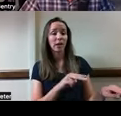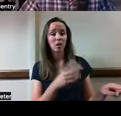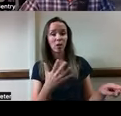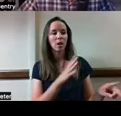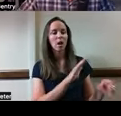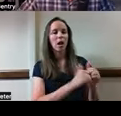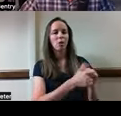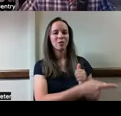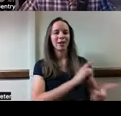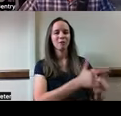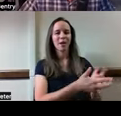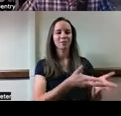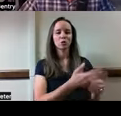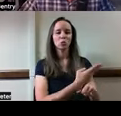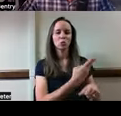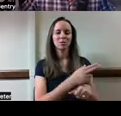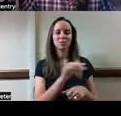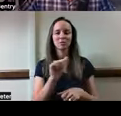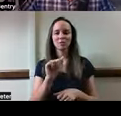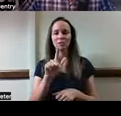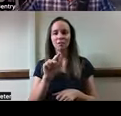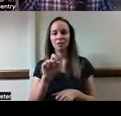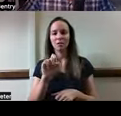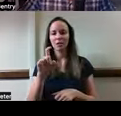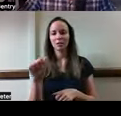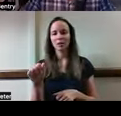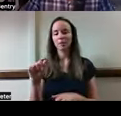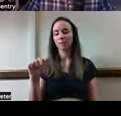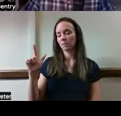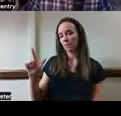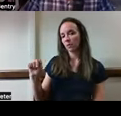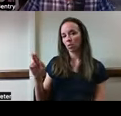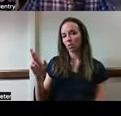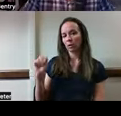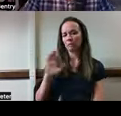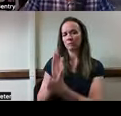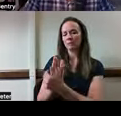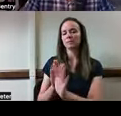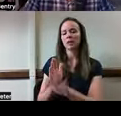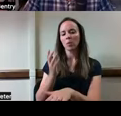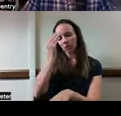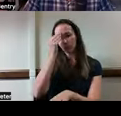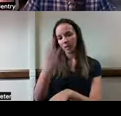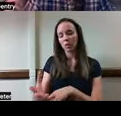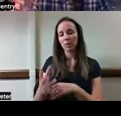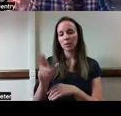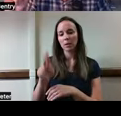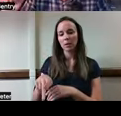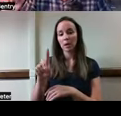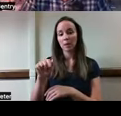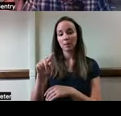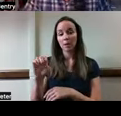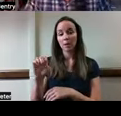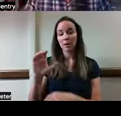with the Alexa device. Yes. And Tony, this is Laura. I just wanted to share an update for folks. Care Hub has